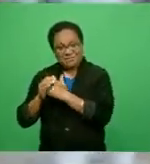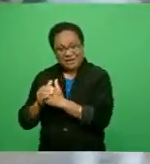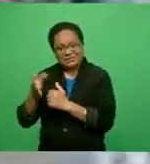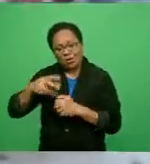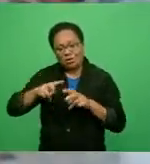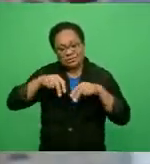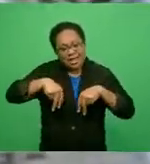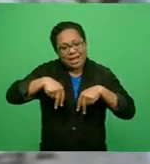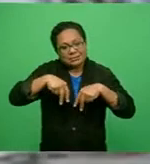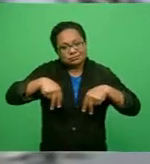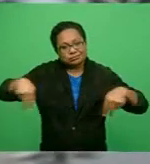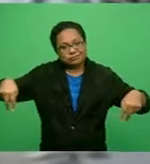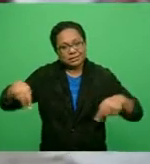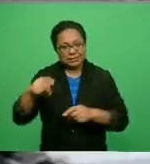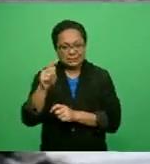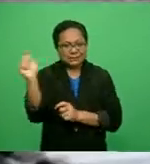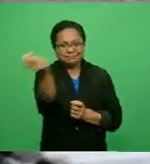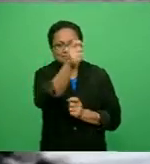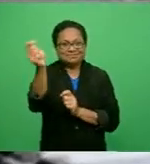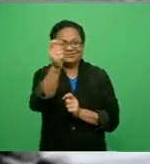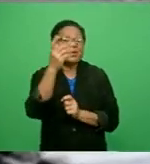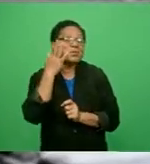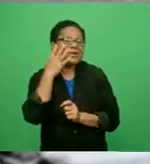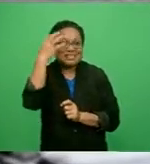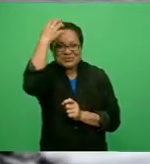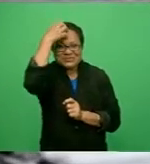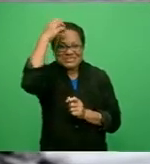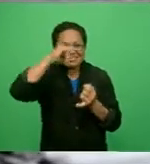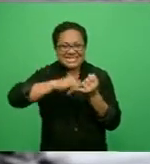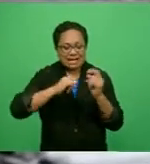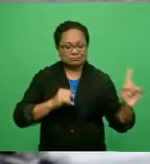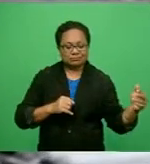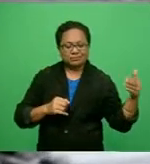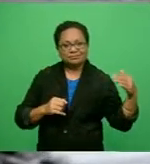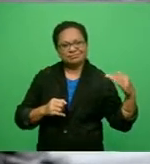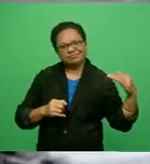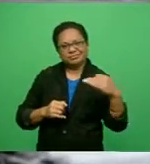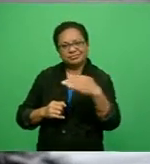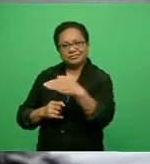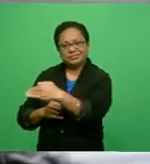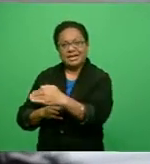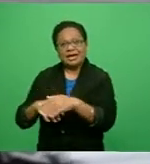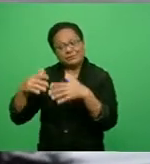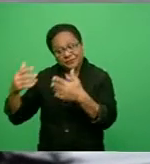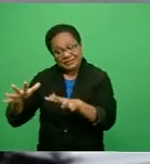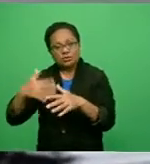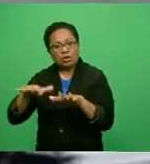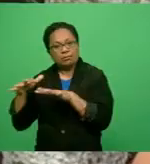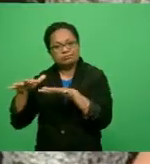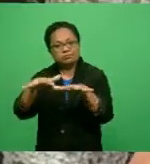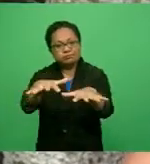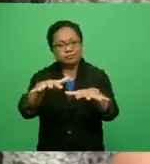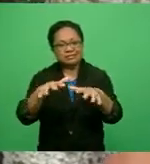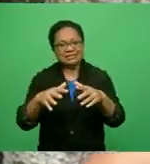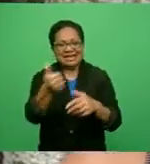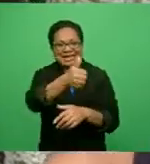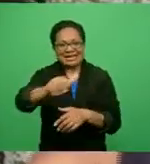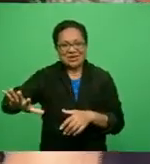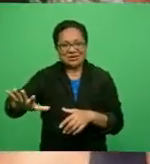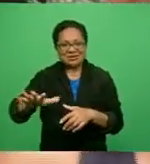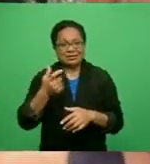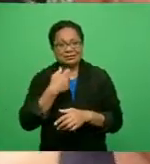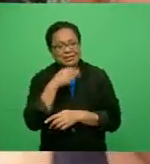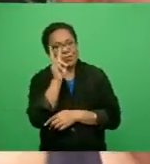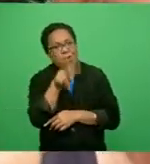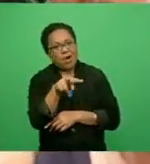wave our flags. As soon as Prince Charles passed, Nosori, we all descended to Albert Park in Suva. I went to watch my dad perform his